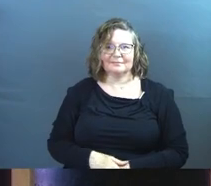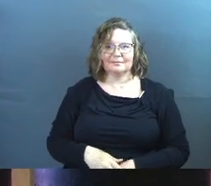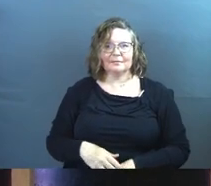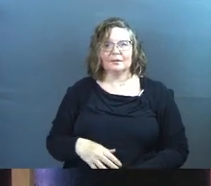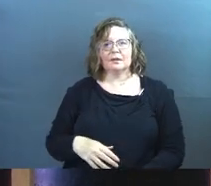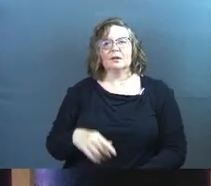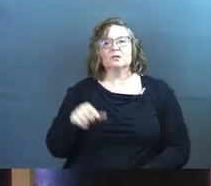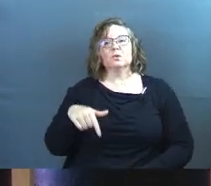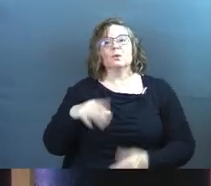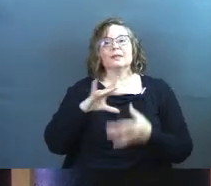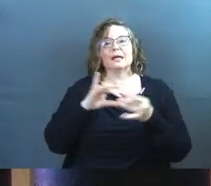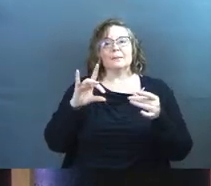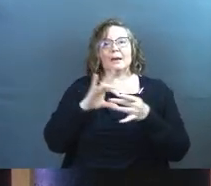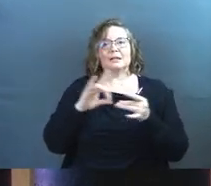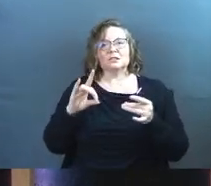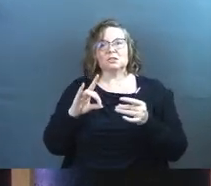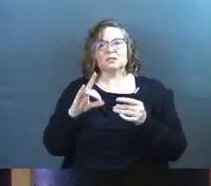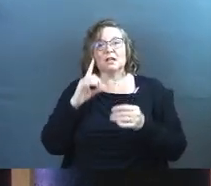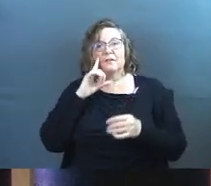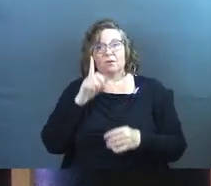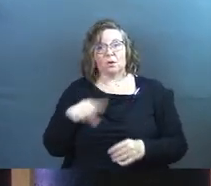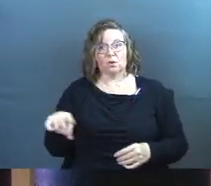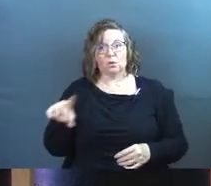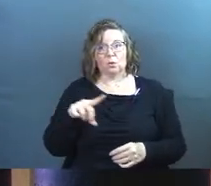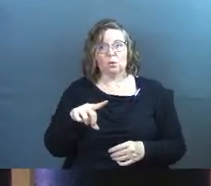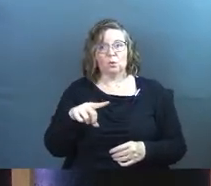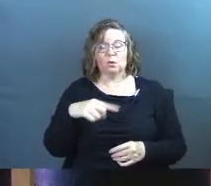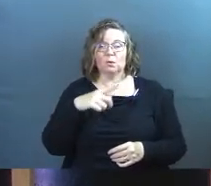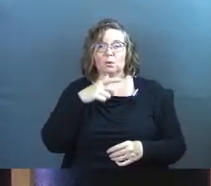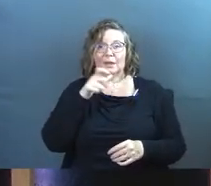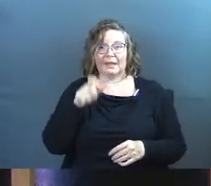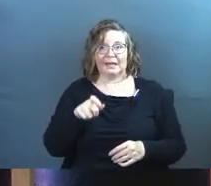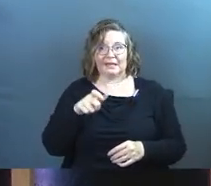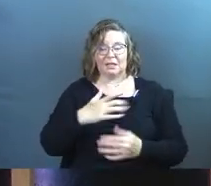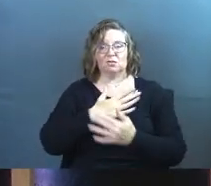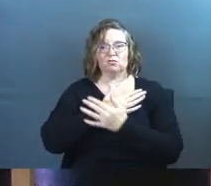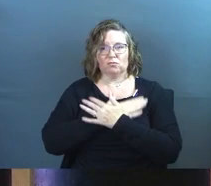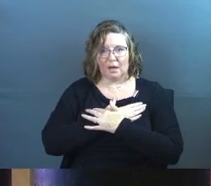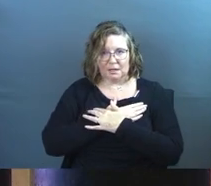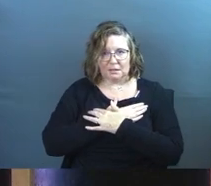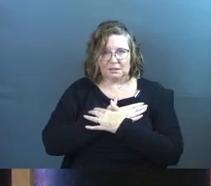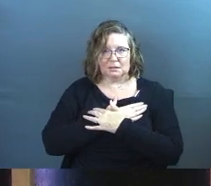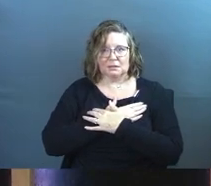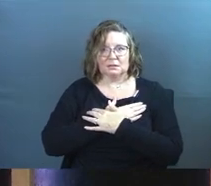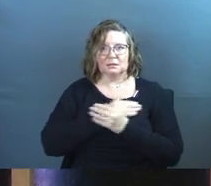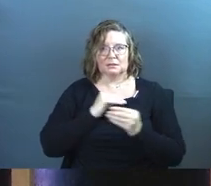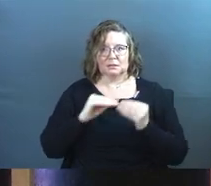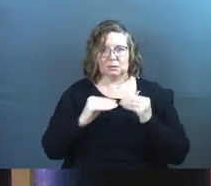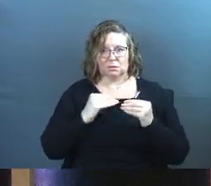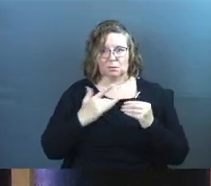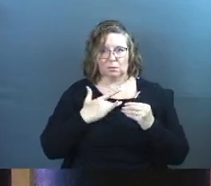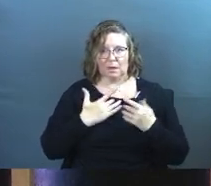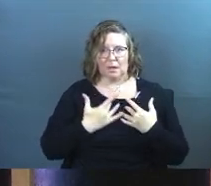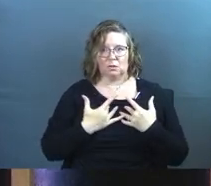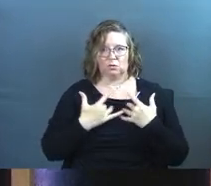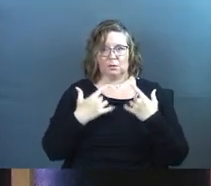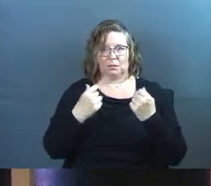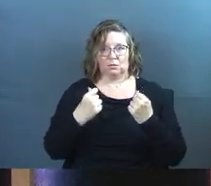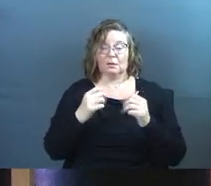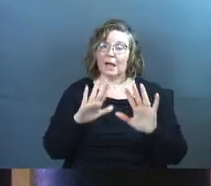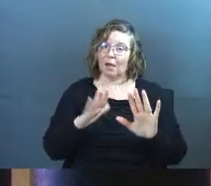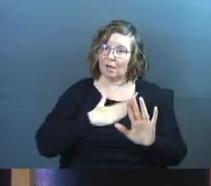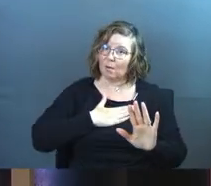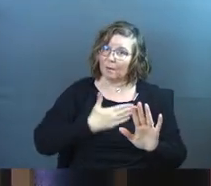And so this message is for you, those of you that need rest and restoration. Now